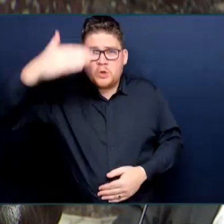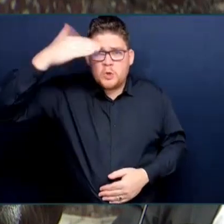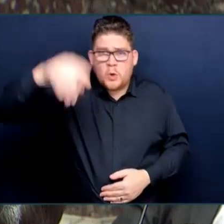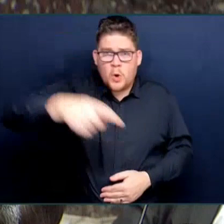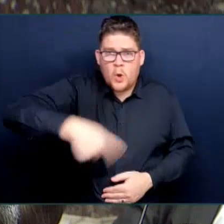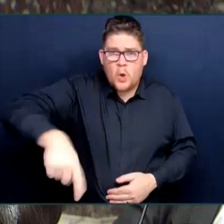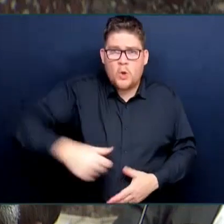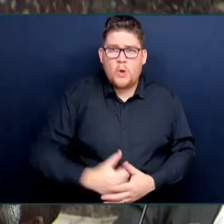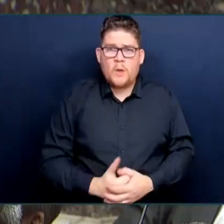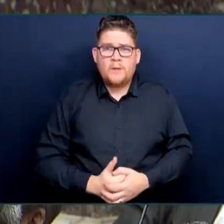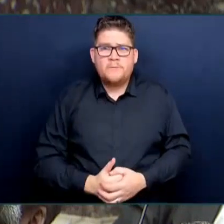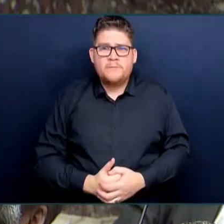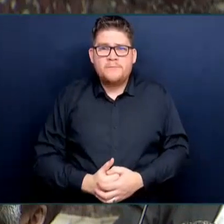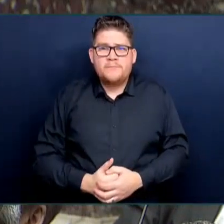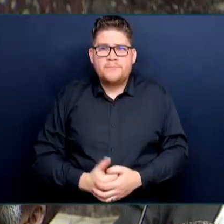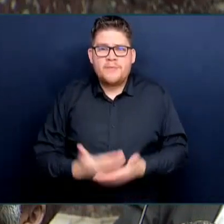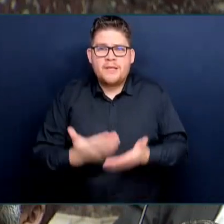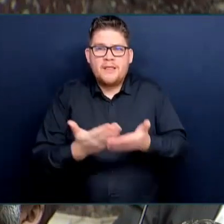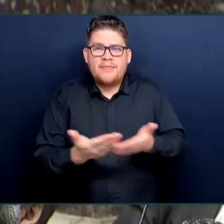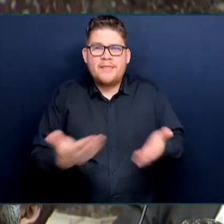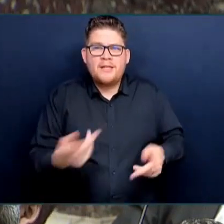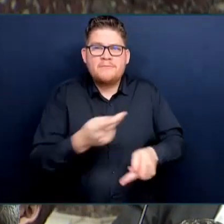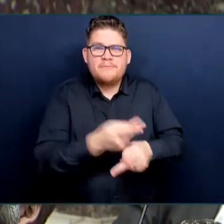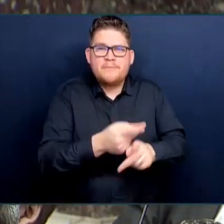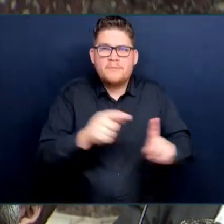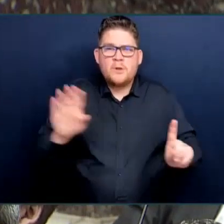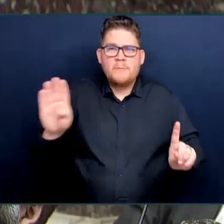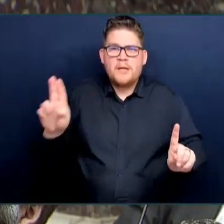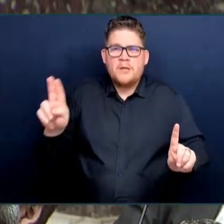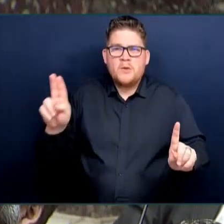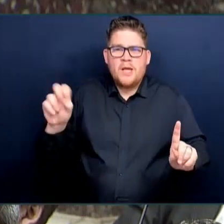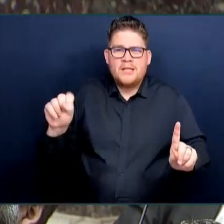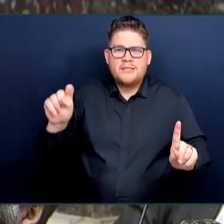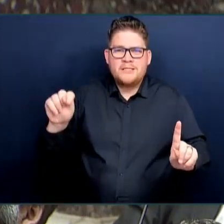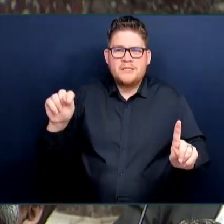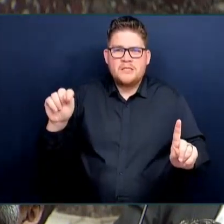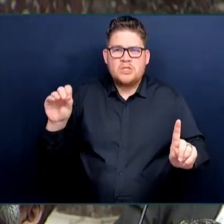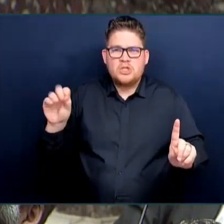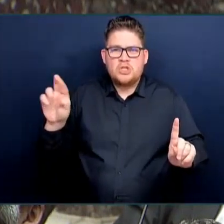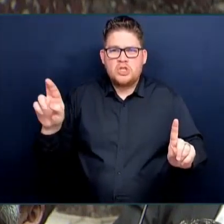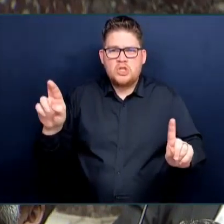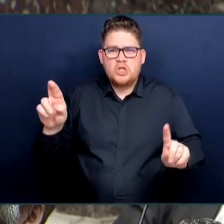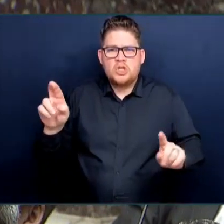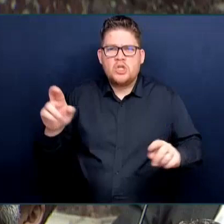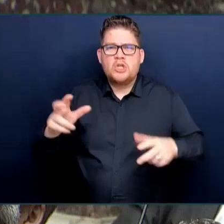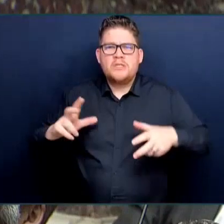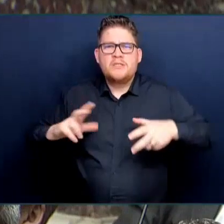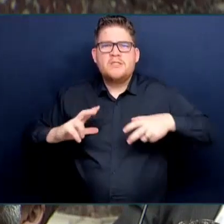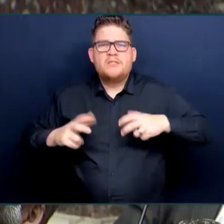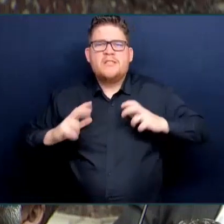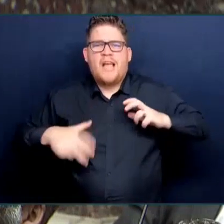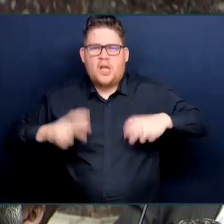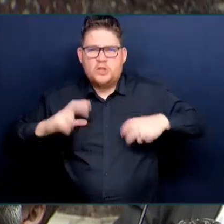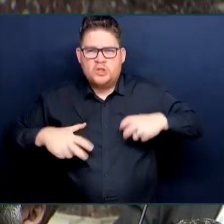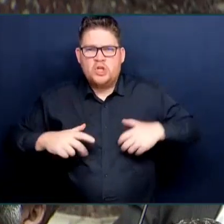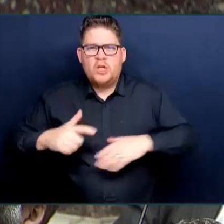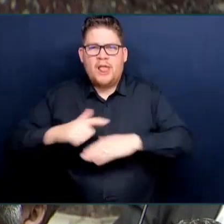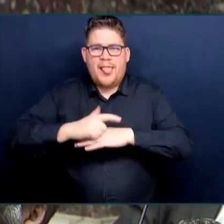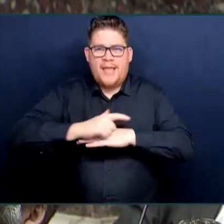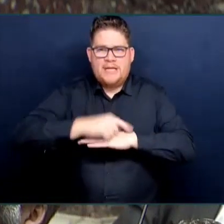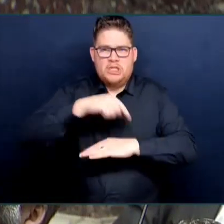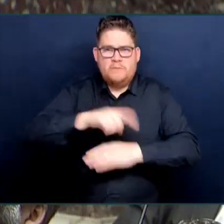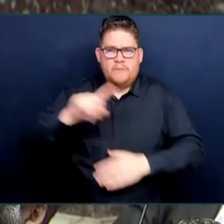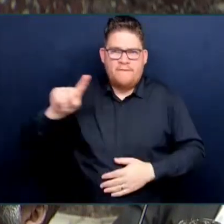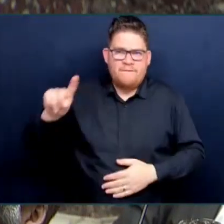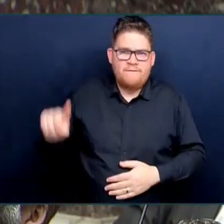otherwise known as the Iron Lizard of the Soustat River. It is the first unique species of dinosaur found and identified in